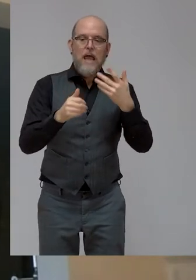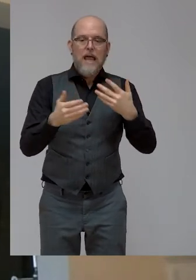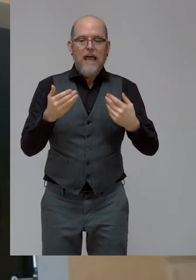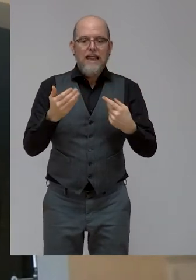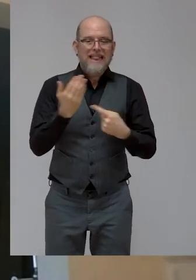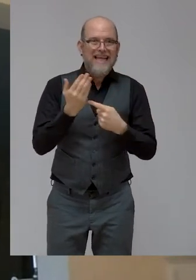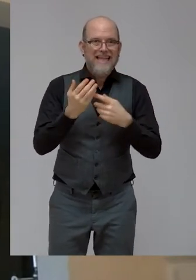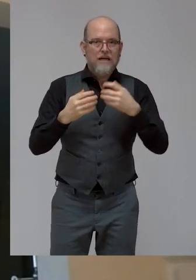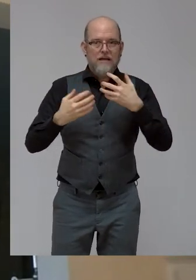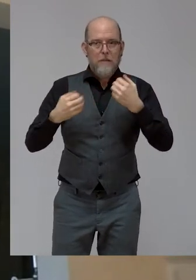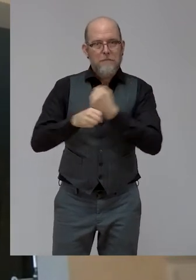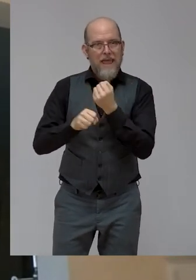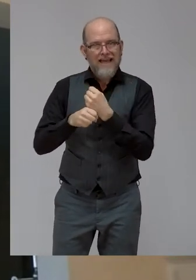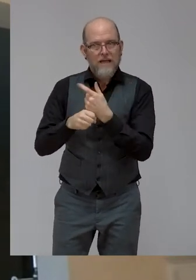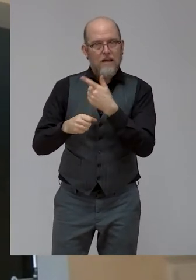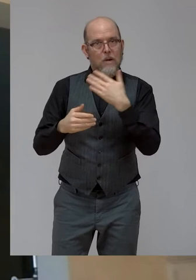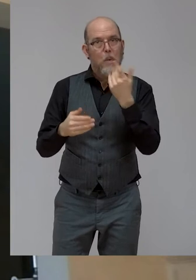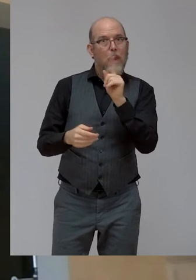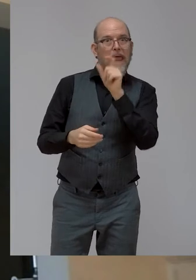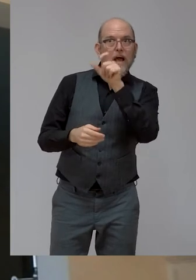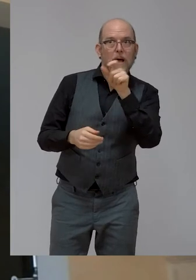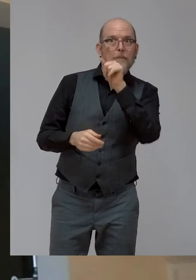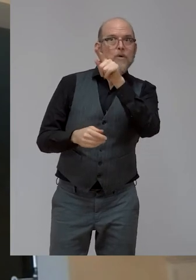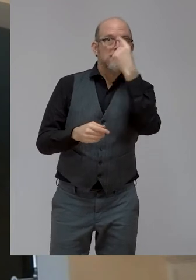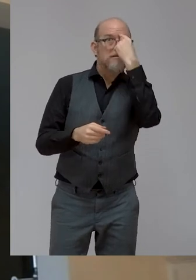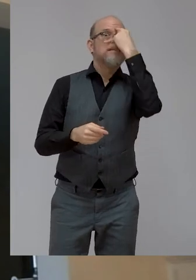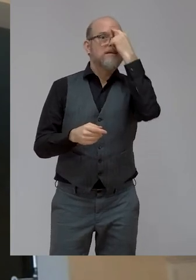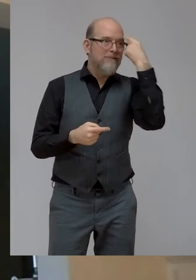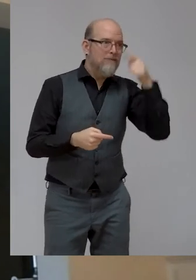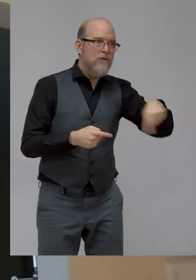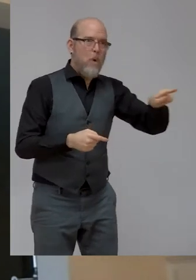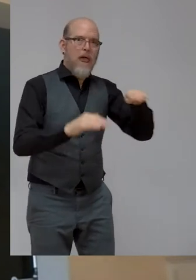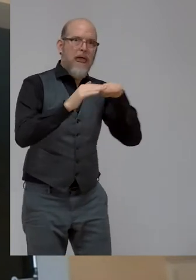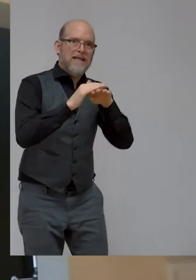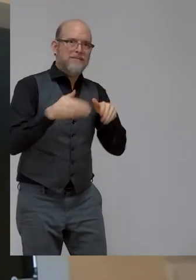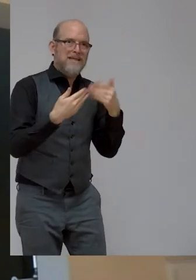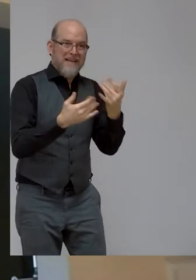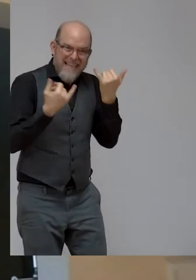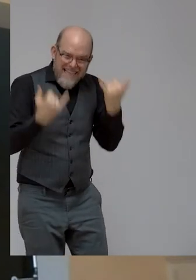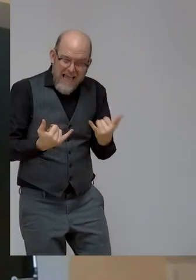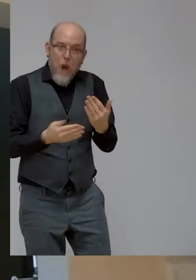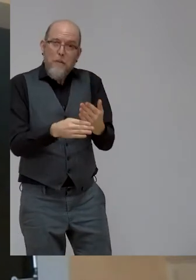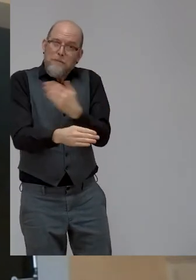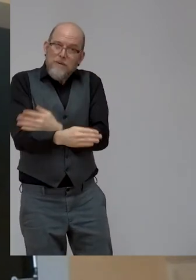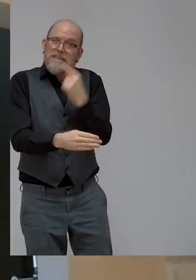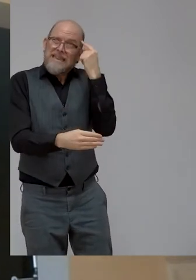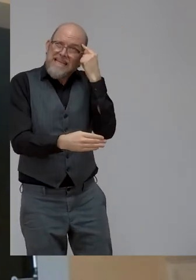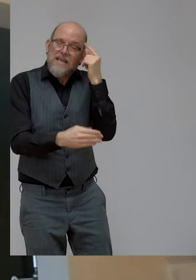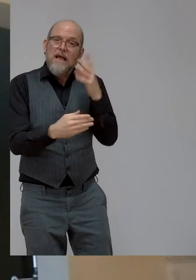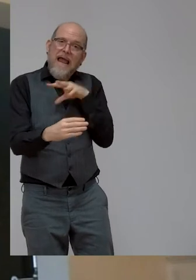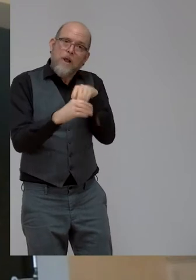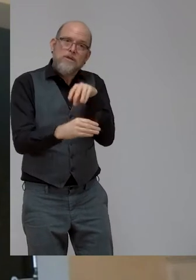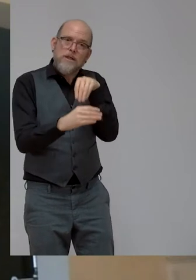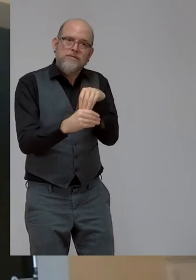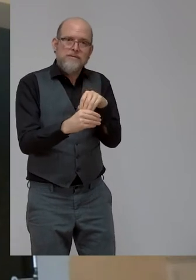aspects of accessibility from the get-go. And herein there's a really important role for the